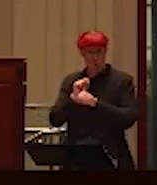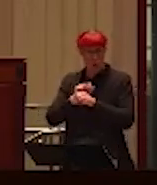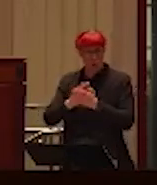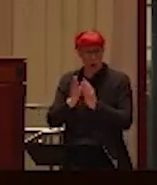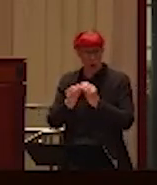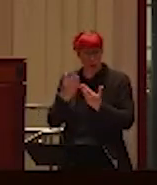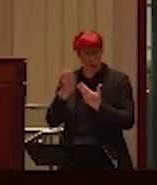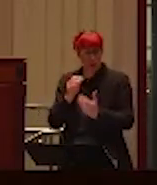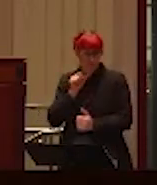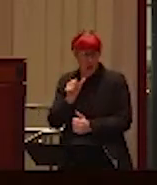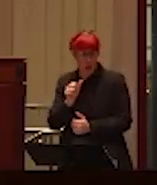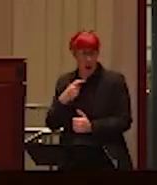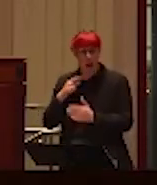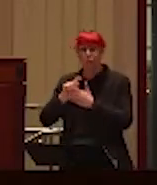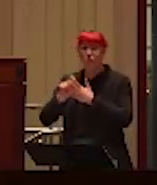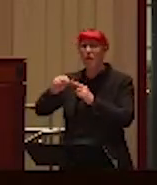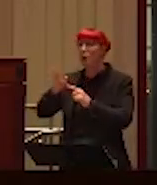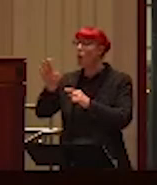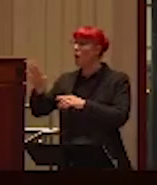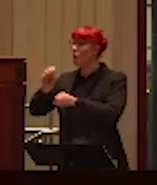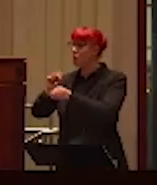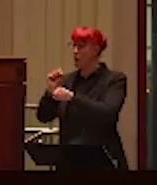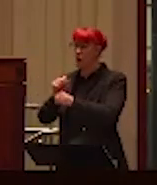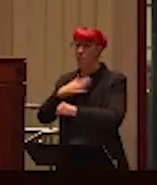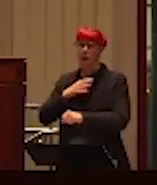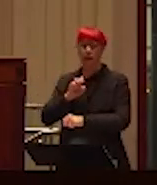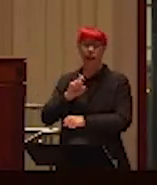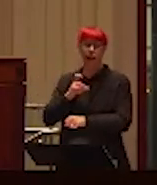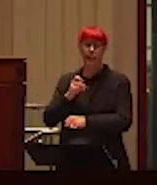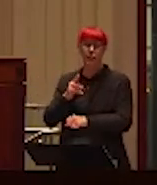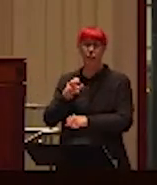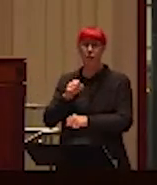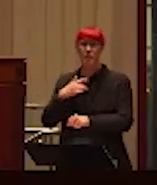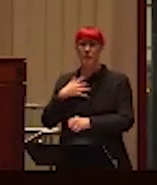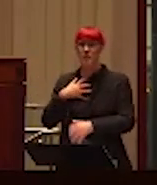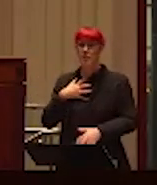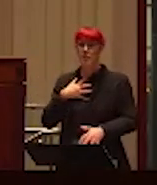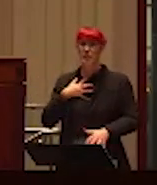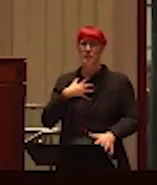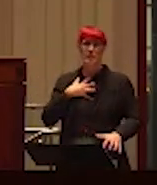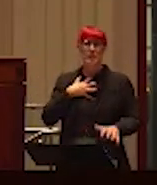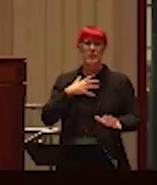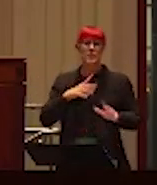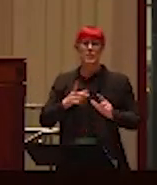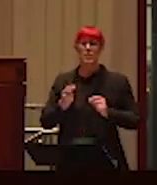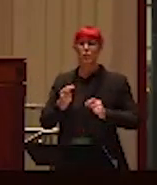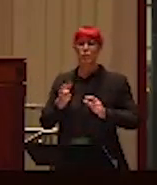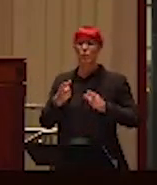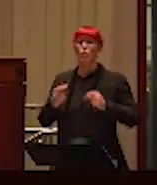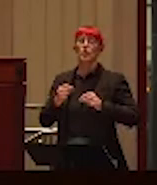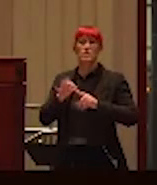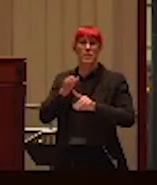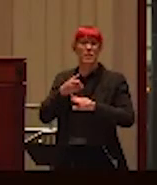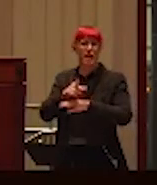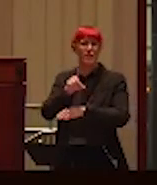and, uh, my researchers, I'm sorry, my editors, I could just sense them getting nervous, like, what is he up to, especially after the Don Dutton thing,